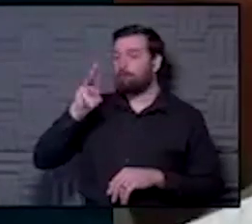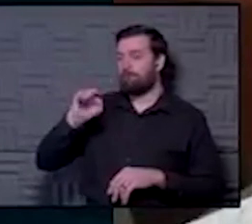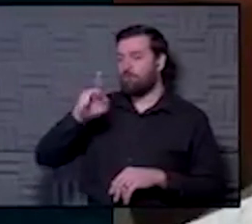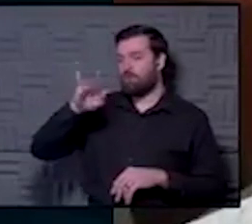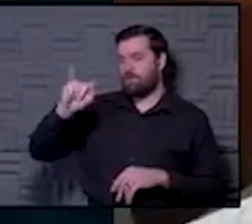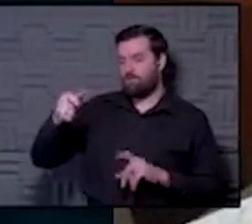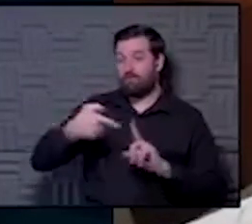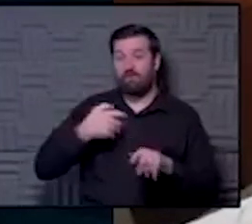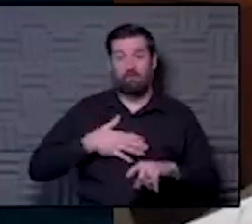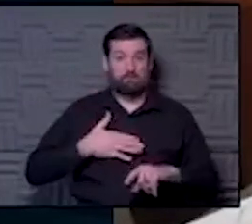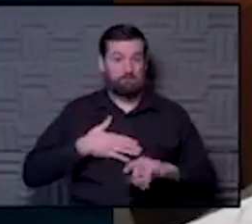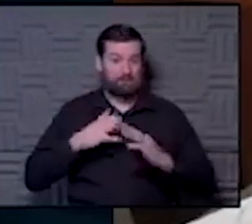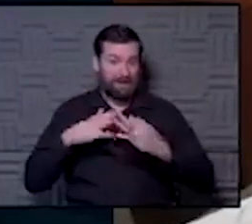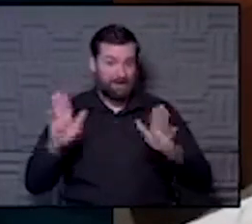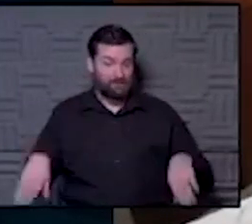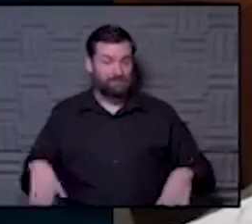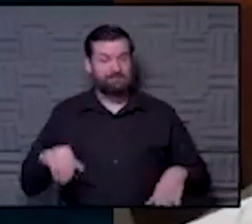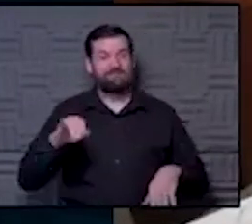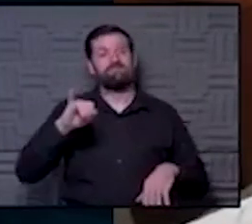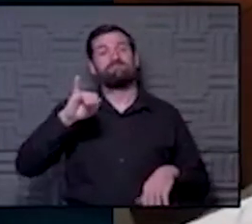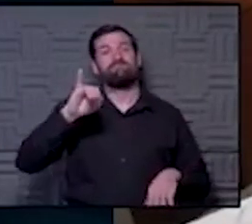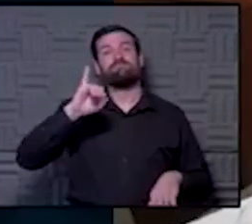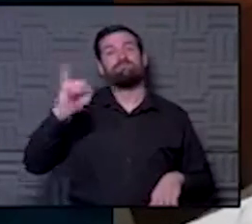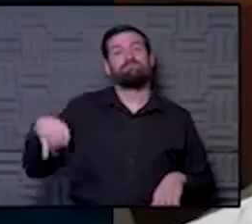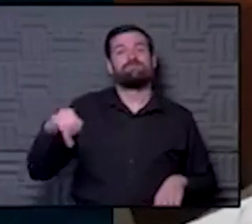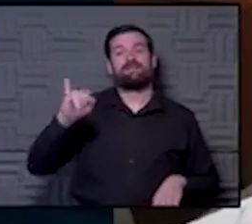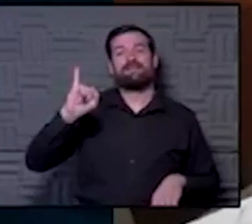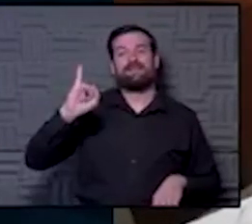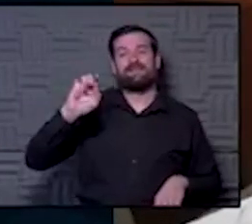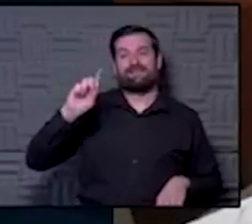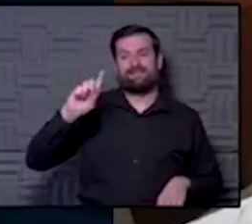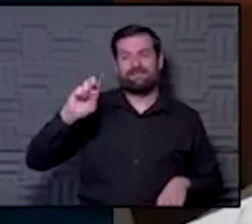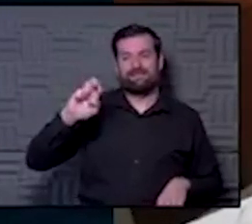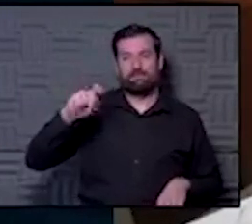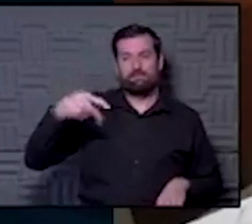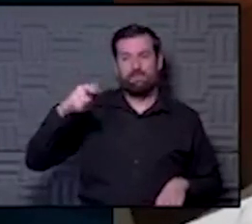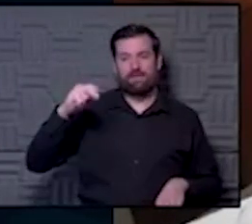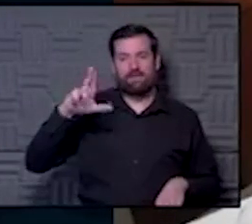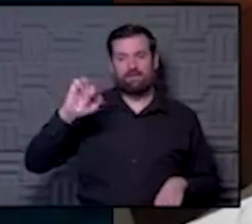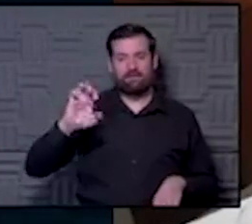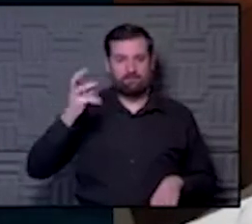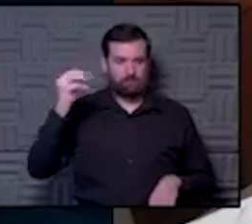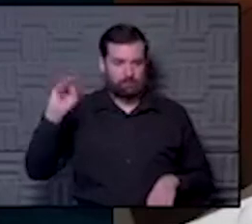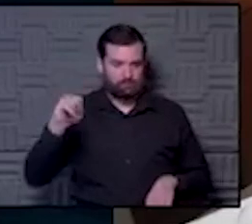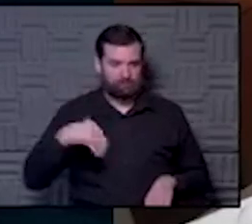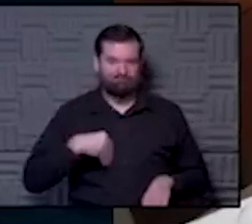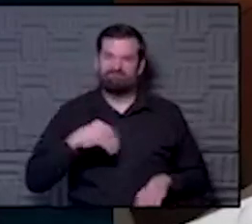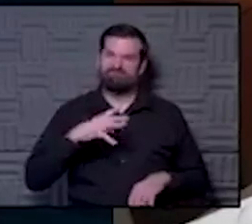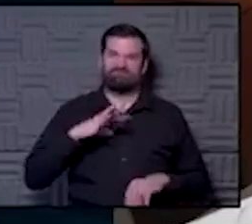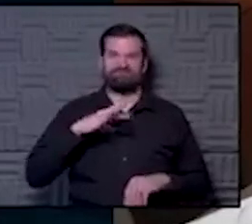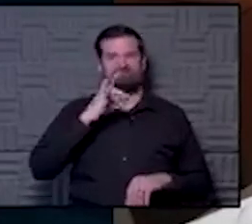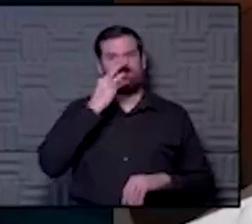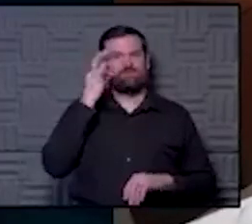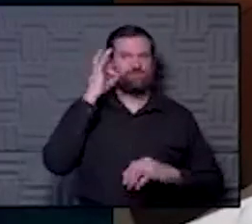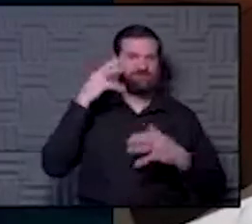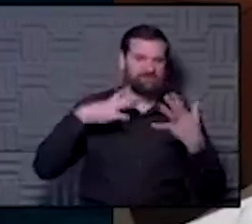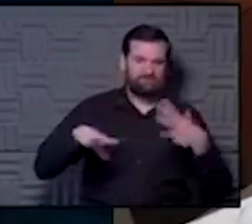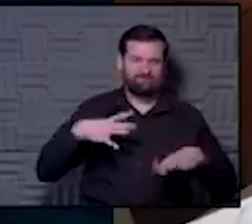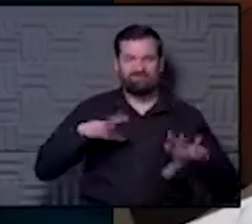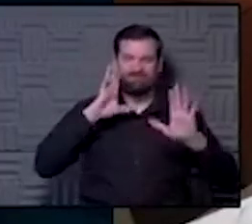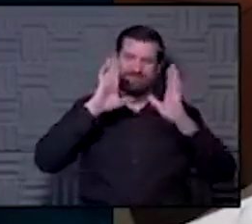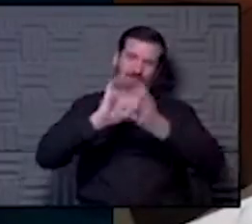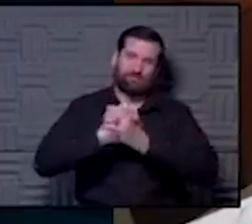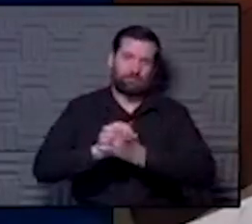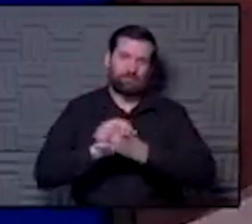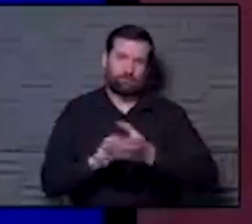from my hometown of Independence, Missouri and featuring some fine chief skier out there. We love it. Congratulations to you